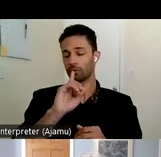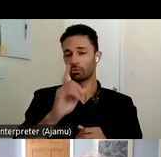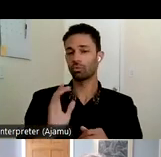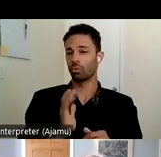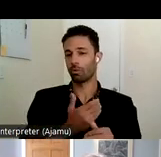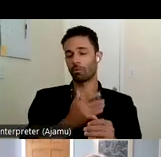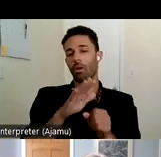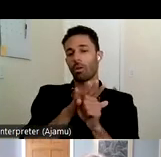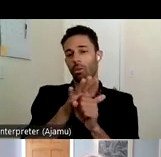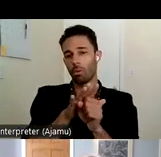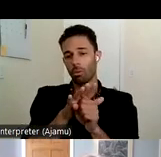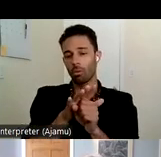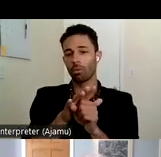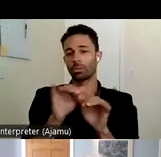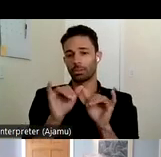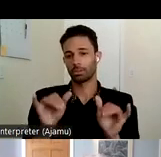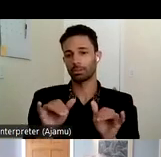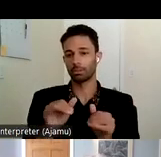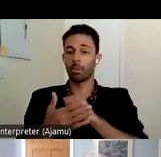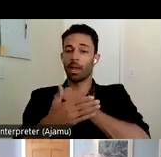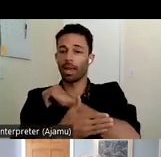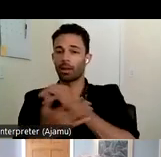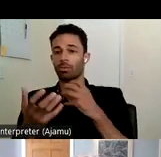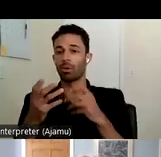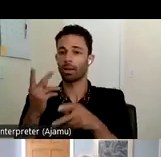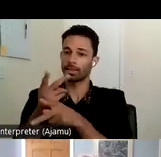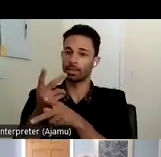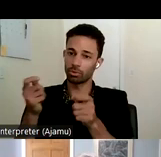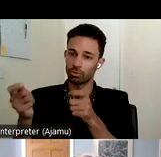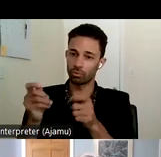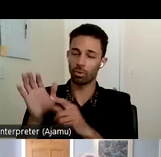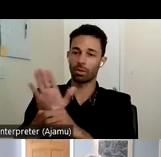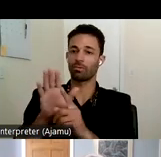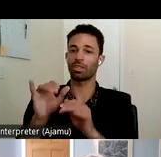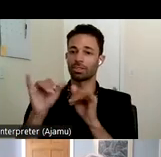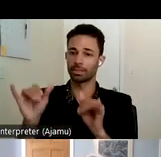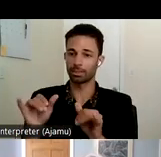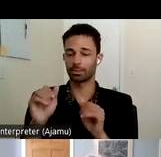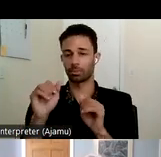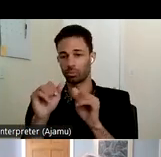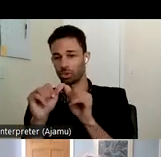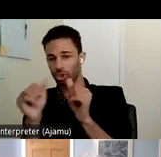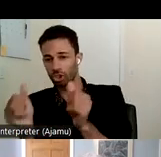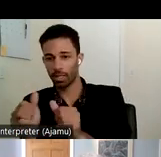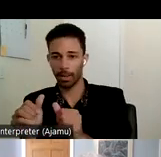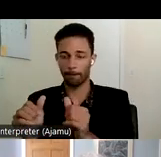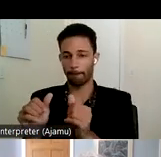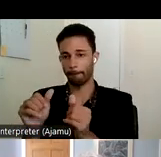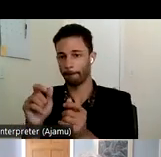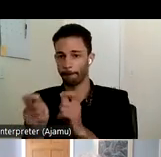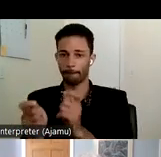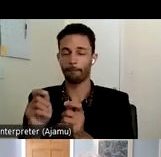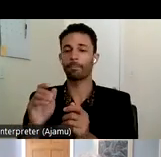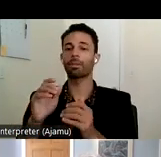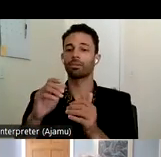you know counties want to keep control of their systems so that they can shape them to reflect their local circumstances and their